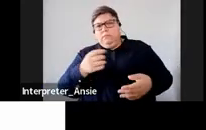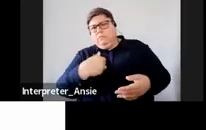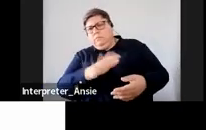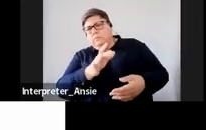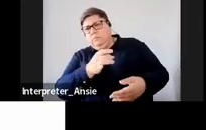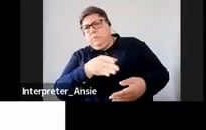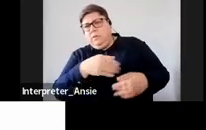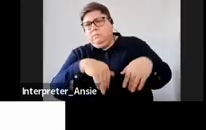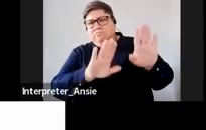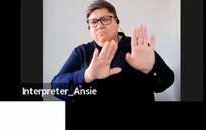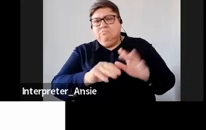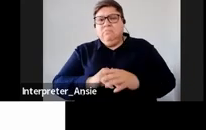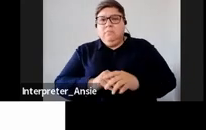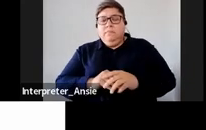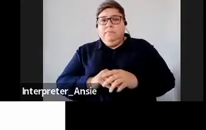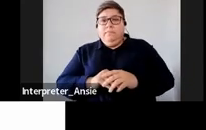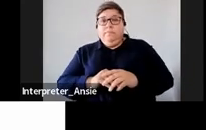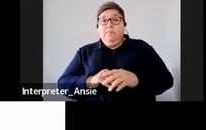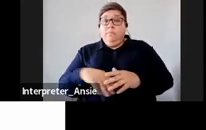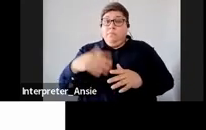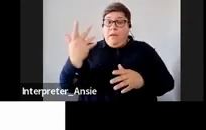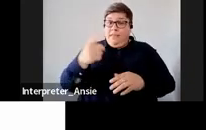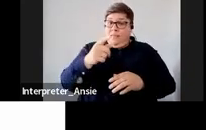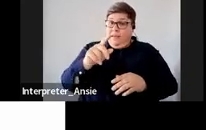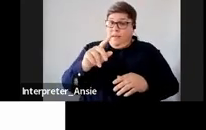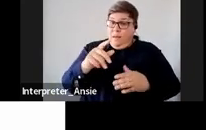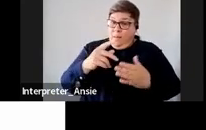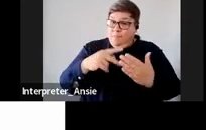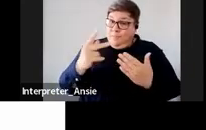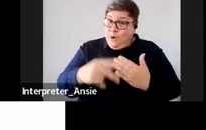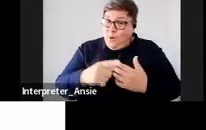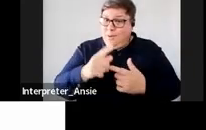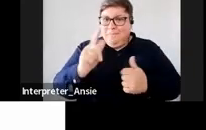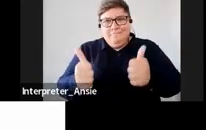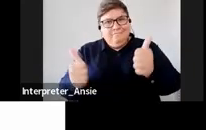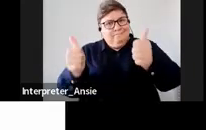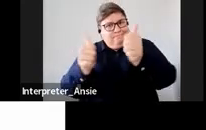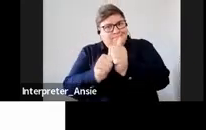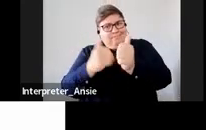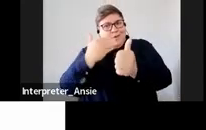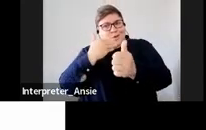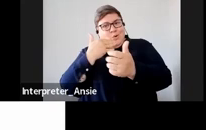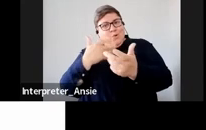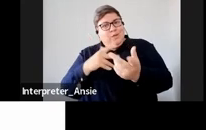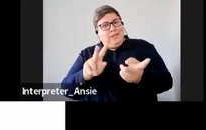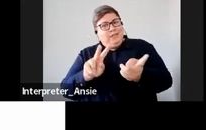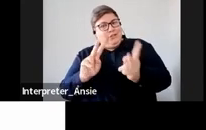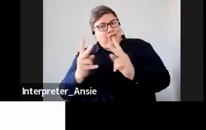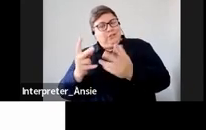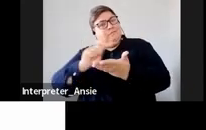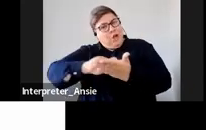however the program is there to assist those people who really wants to change and comply going forward